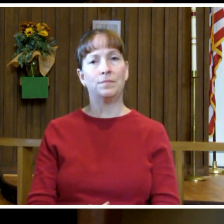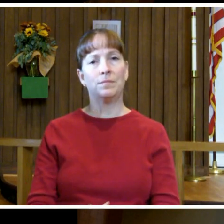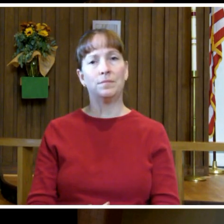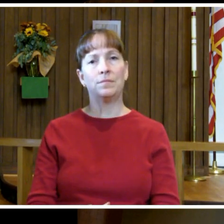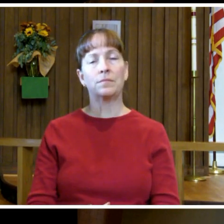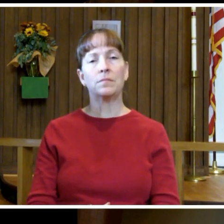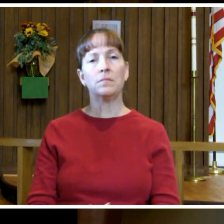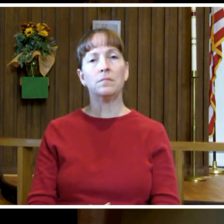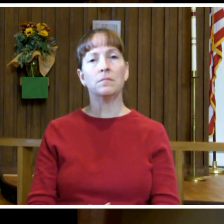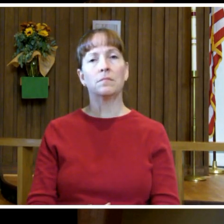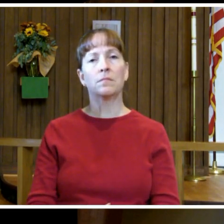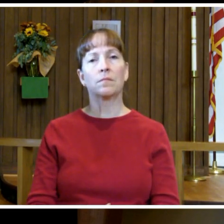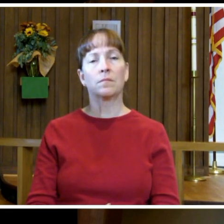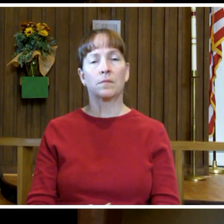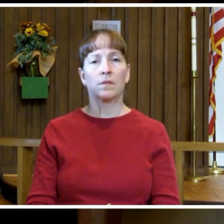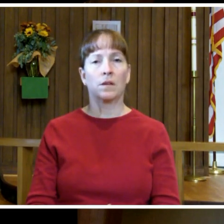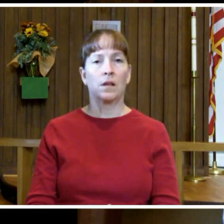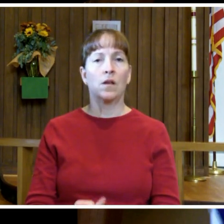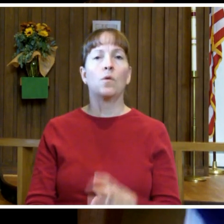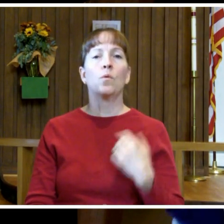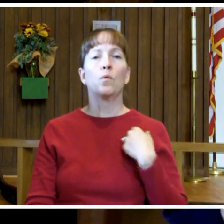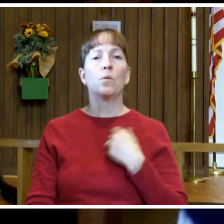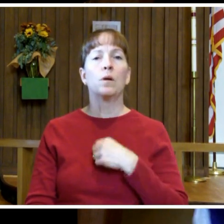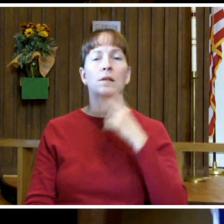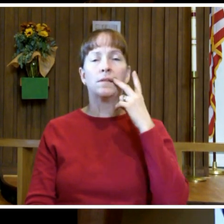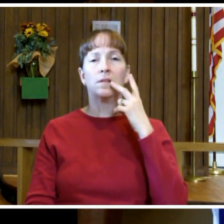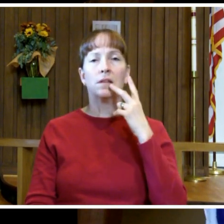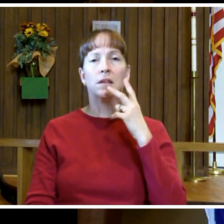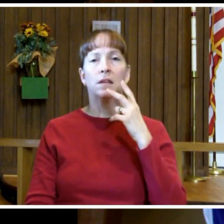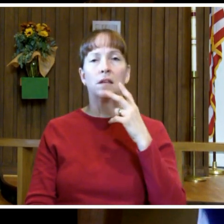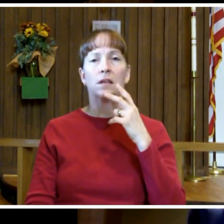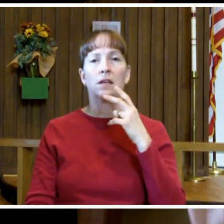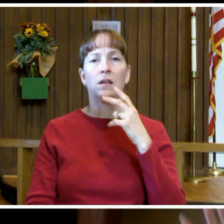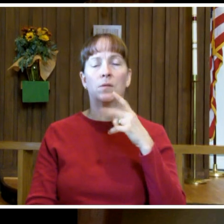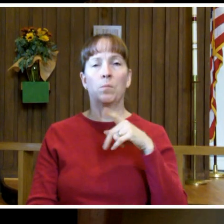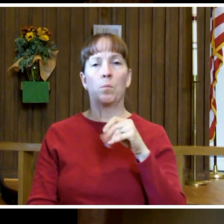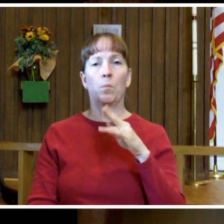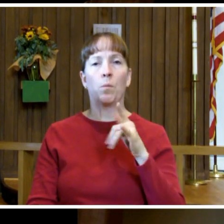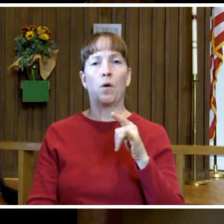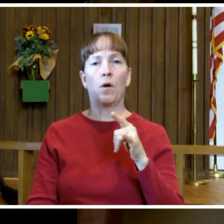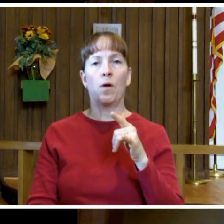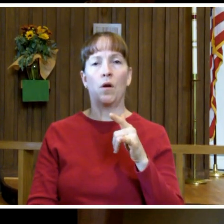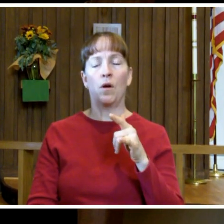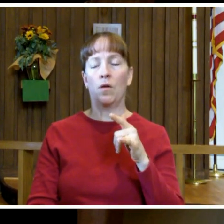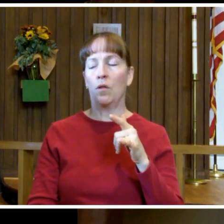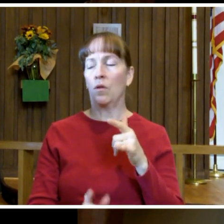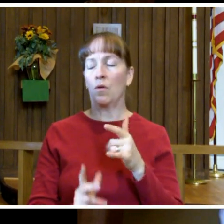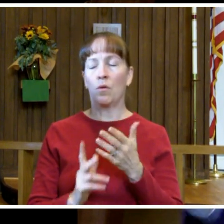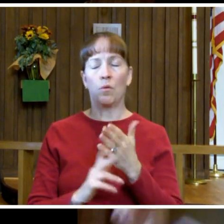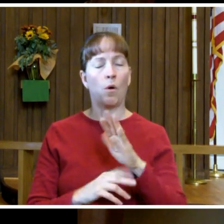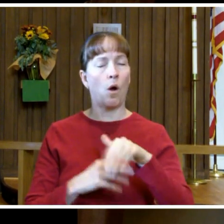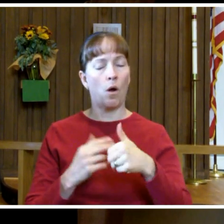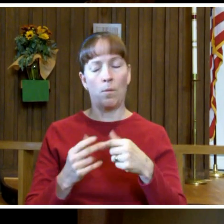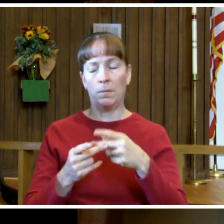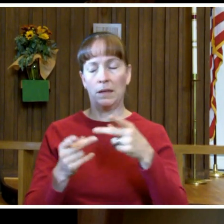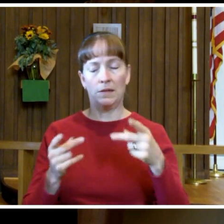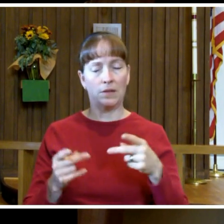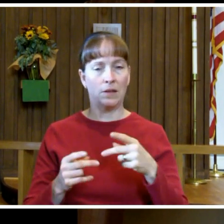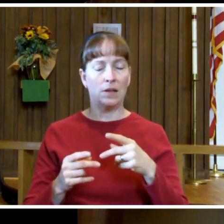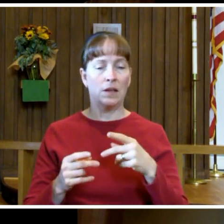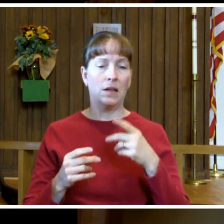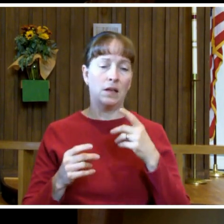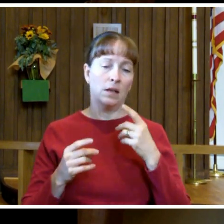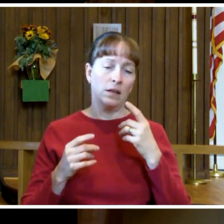We've seen Paul cross all points of the cycle of despair and hope in his